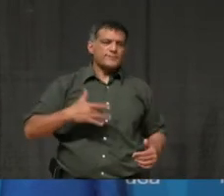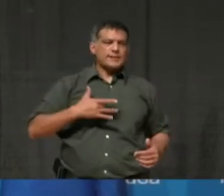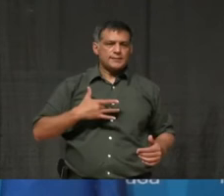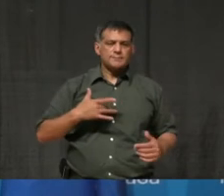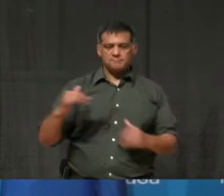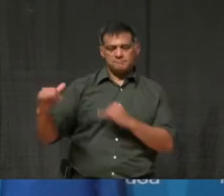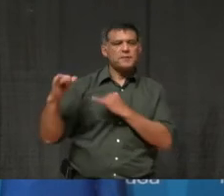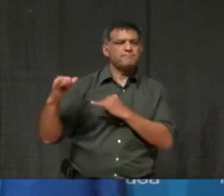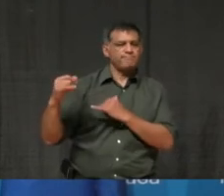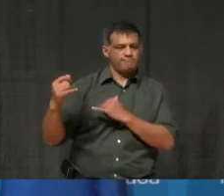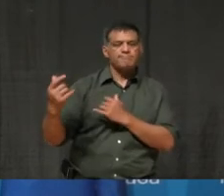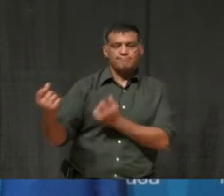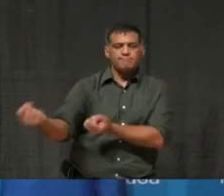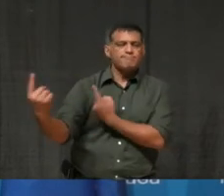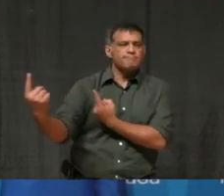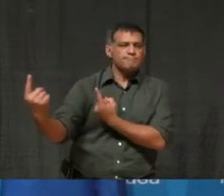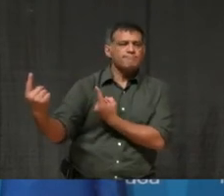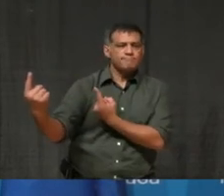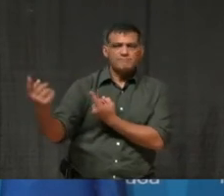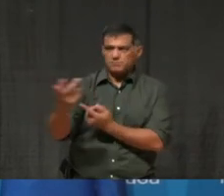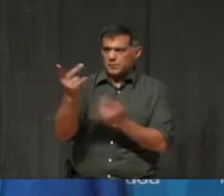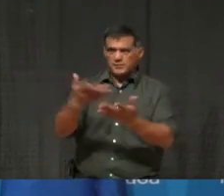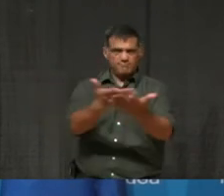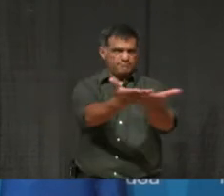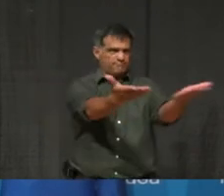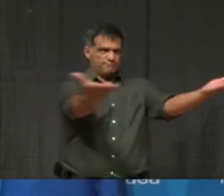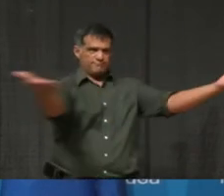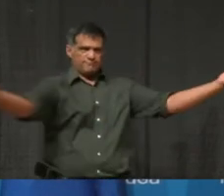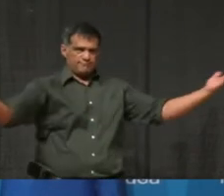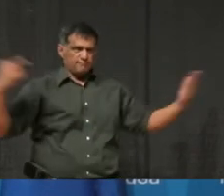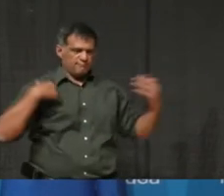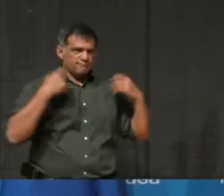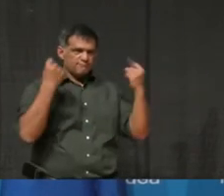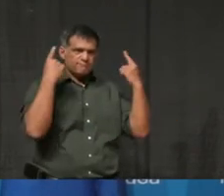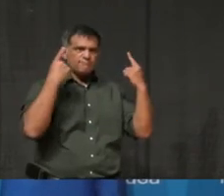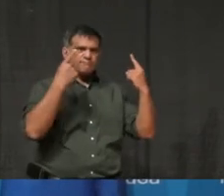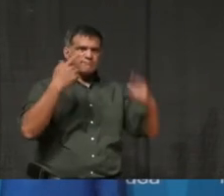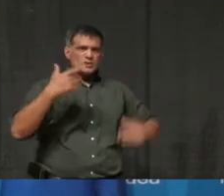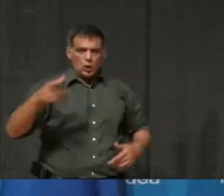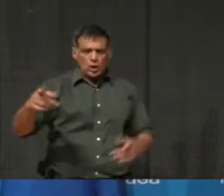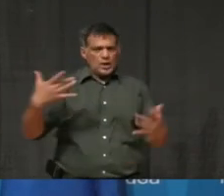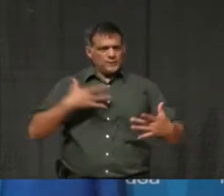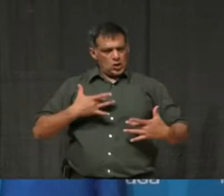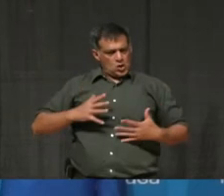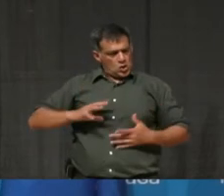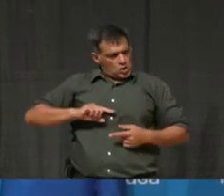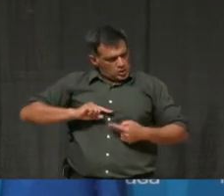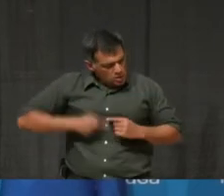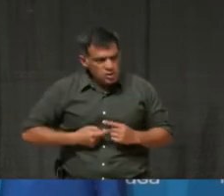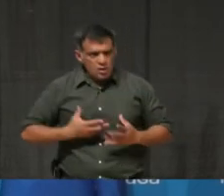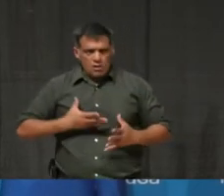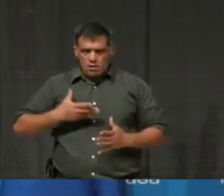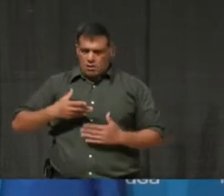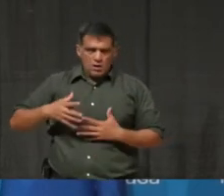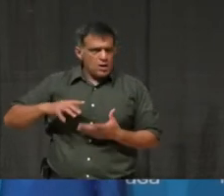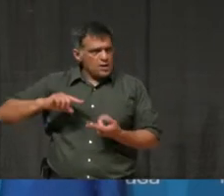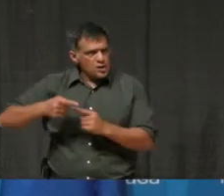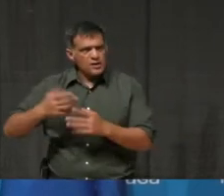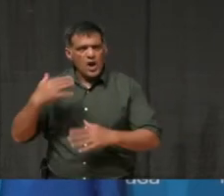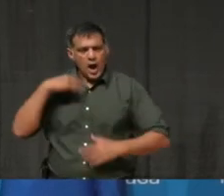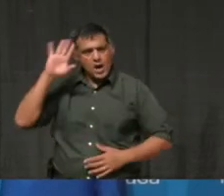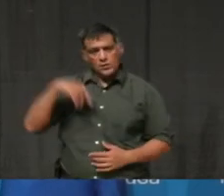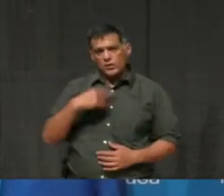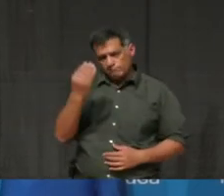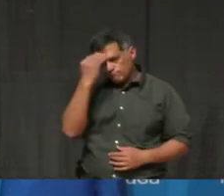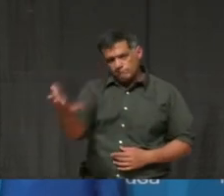And lots of the people in the community feel you're, you are hurting. And I wanna say something. It's